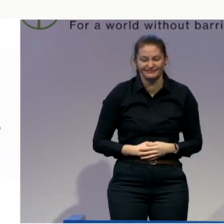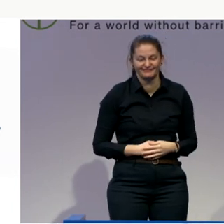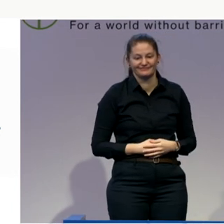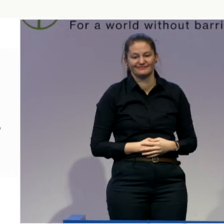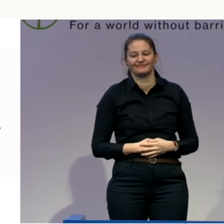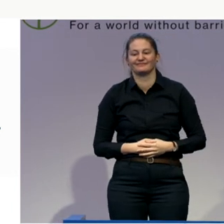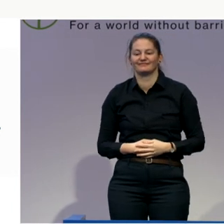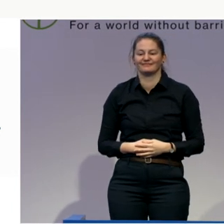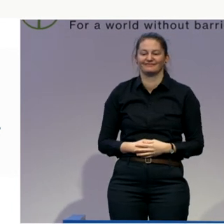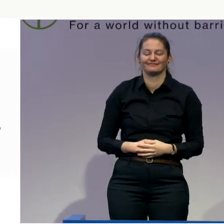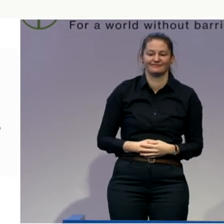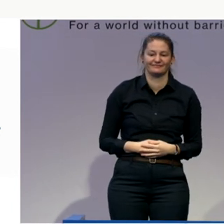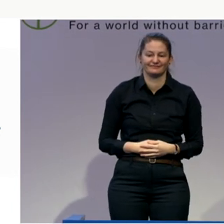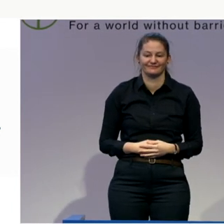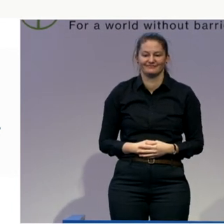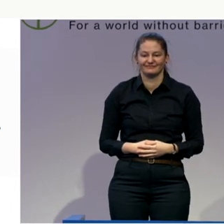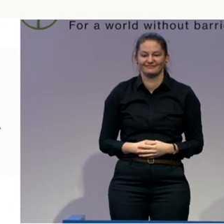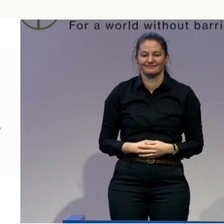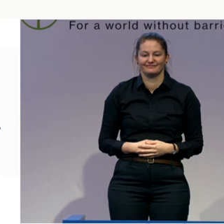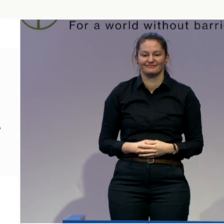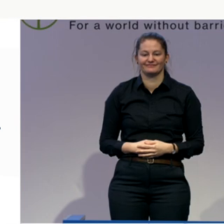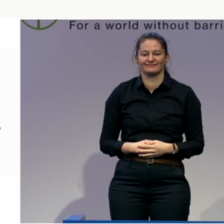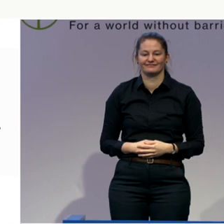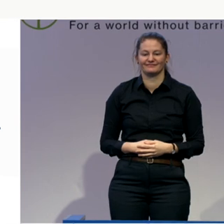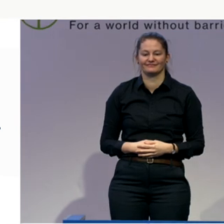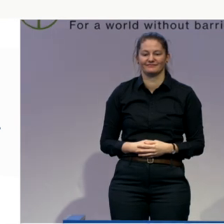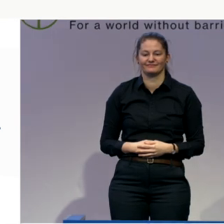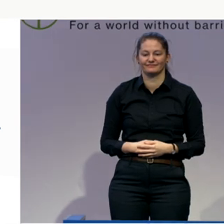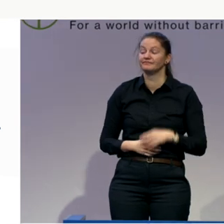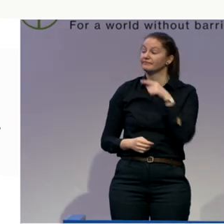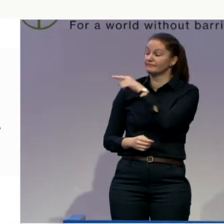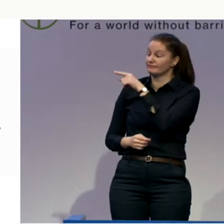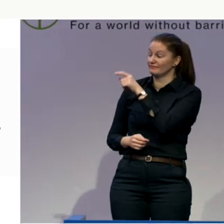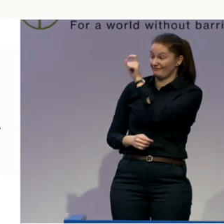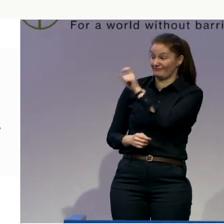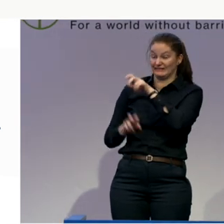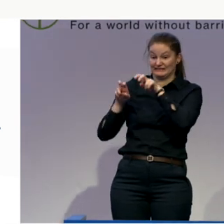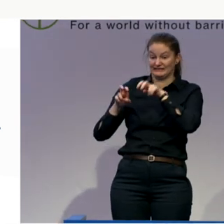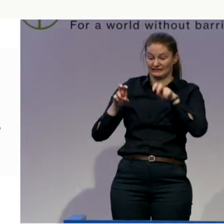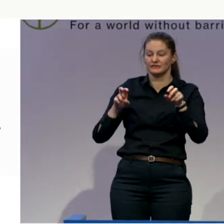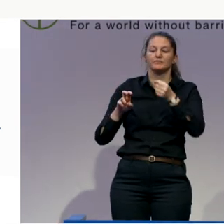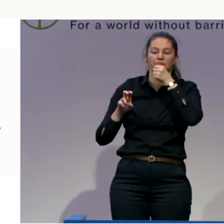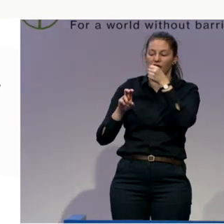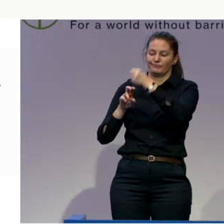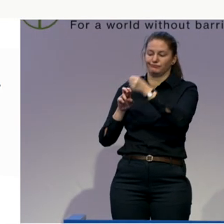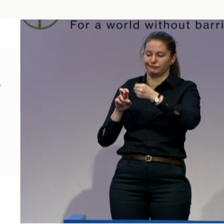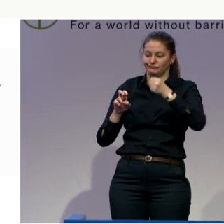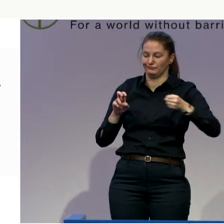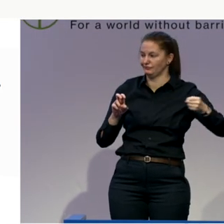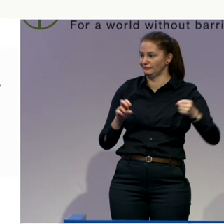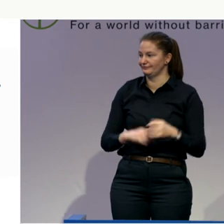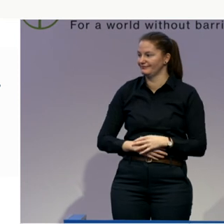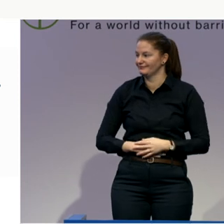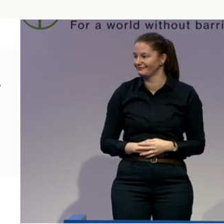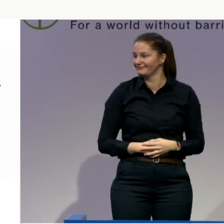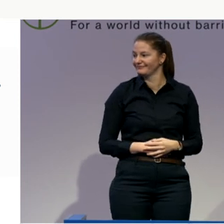Okay. Now, can I give anybody a mic? Yes. Okay, Tom, I am going to hand it over to you. Thank you. Beg pardon? Yes, just